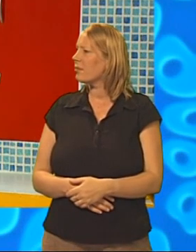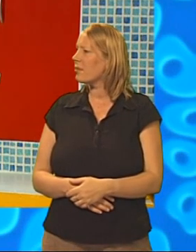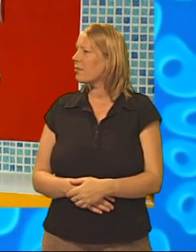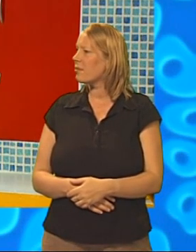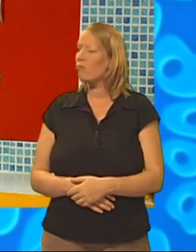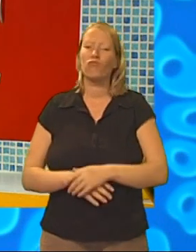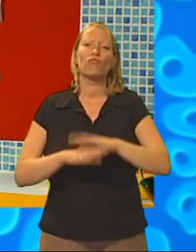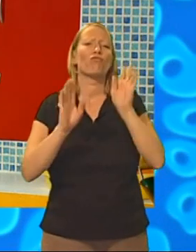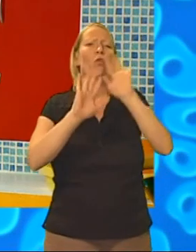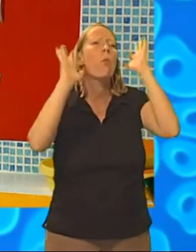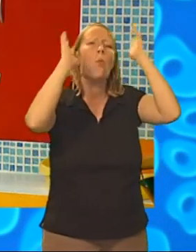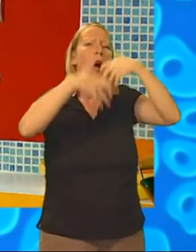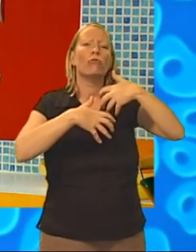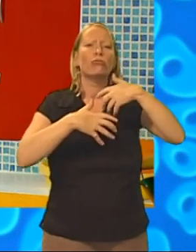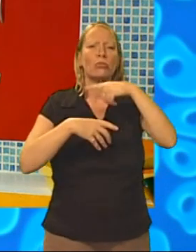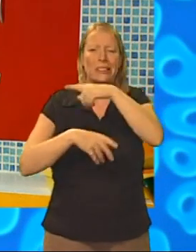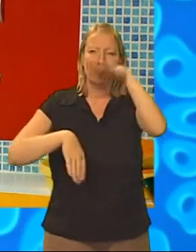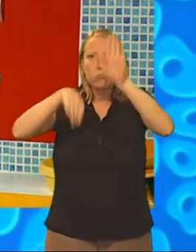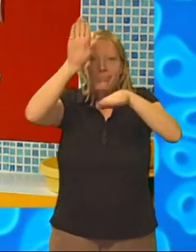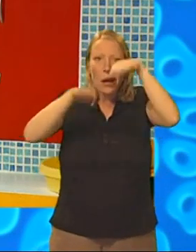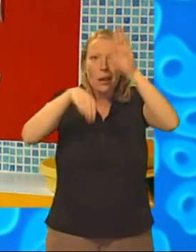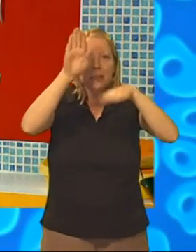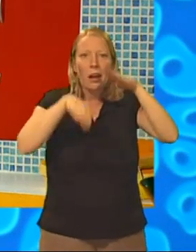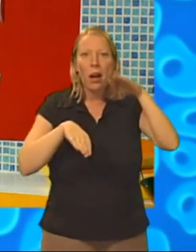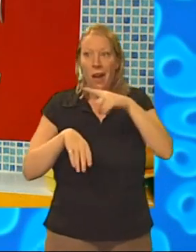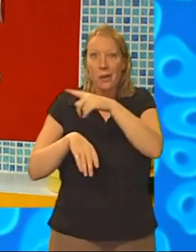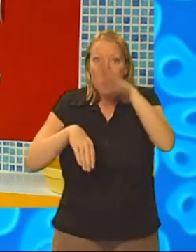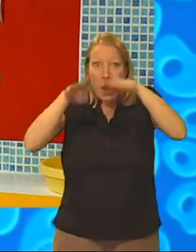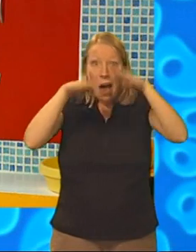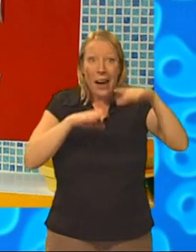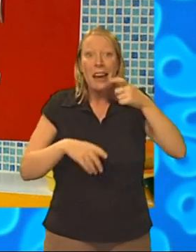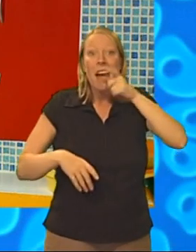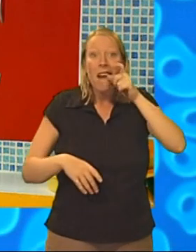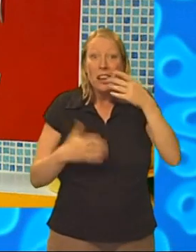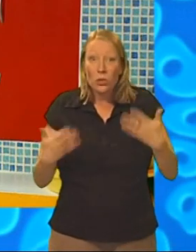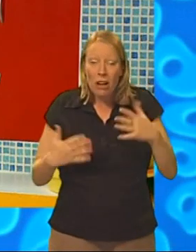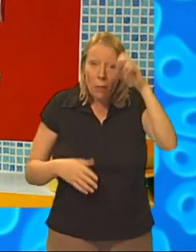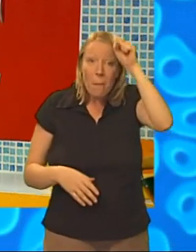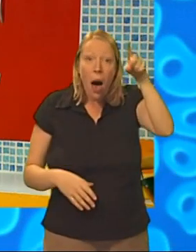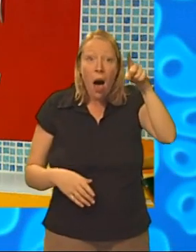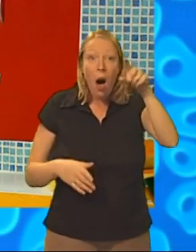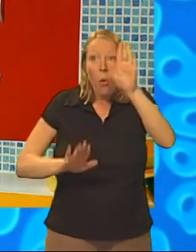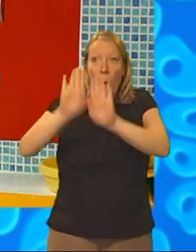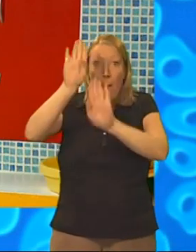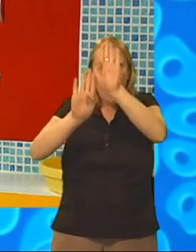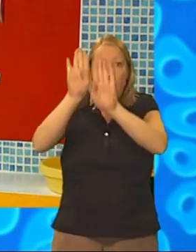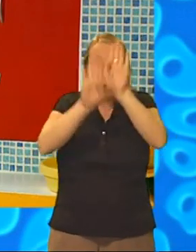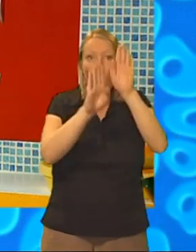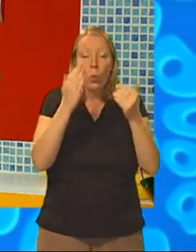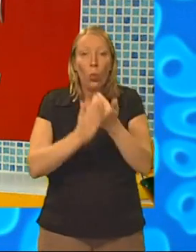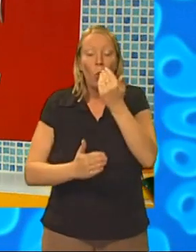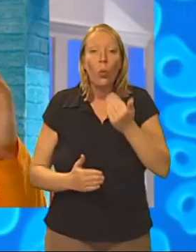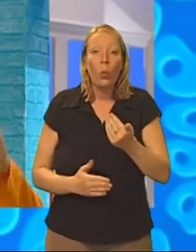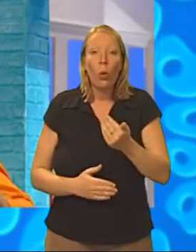Oh, don't worry, Ben. It's just a decorator. He's painting our cafe today, remember? And he's putting up some wallpaper. Ooh.